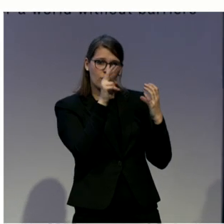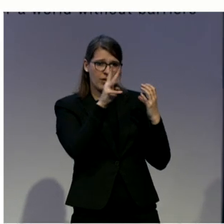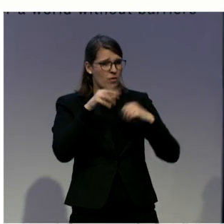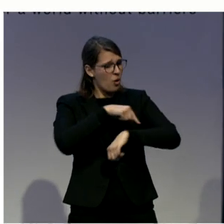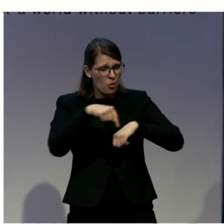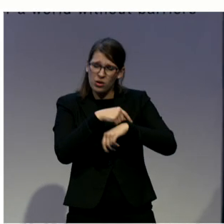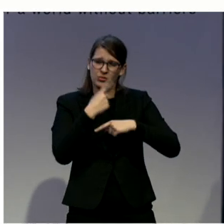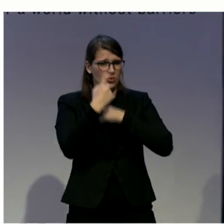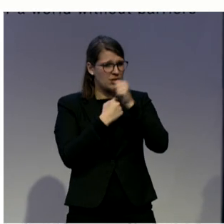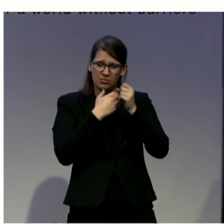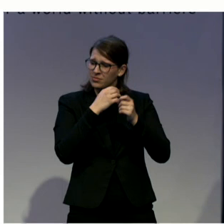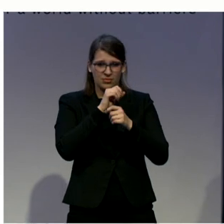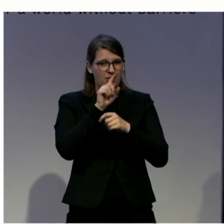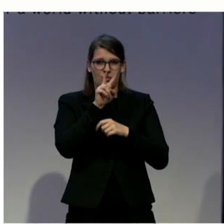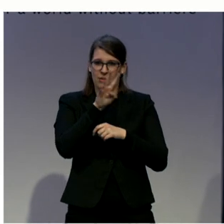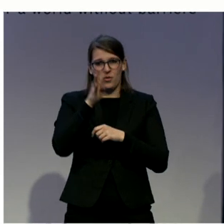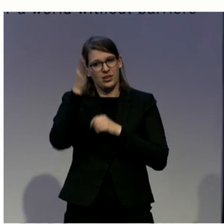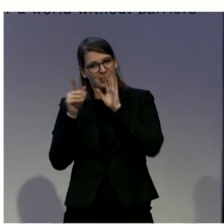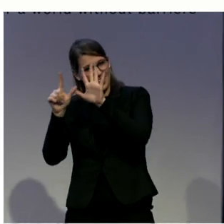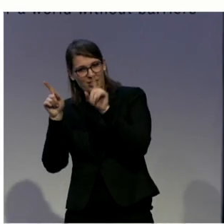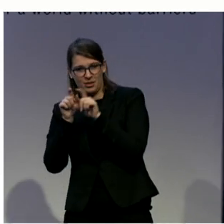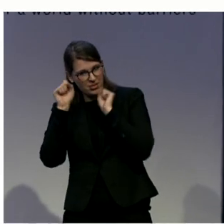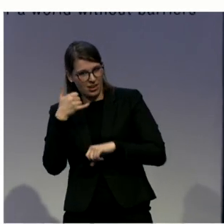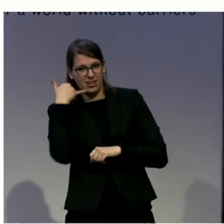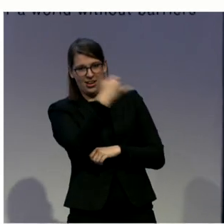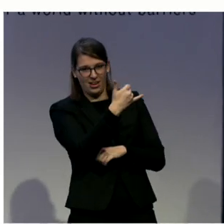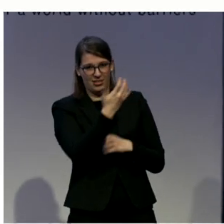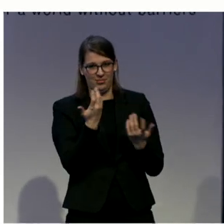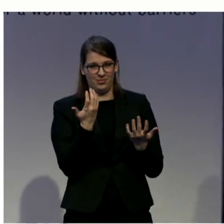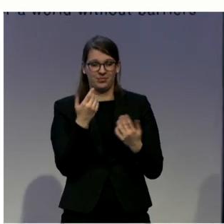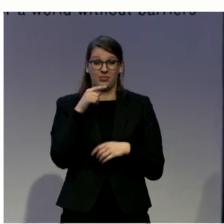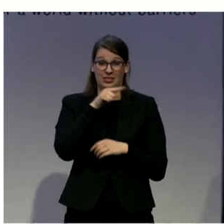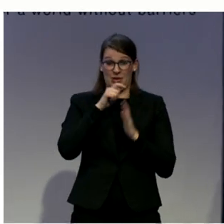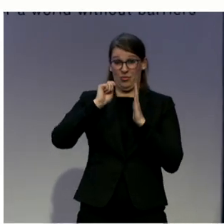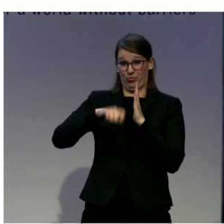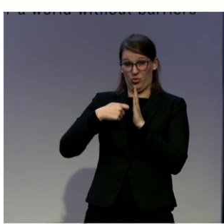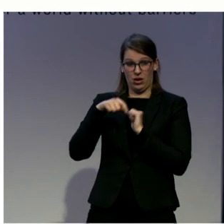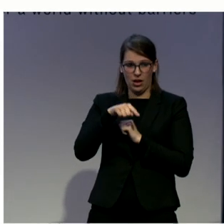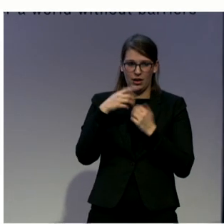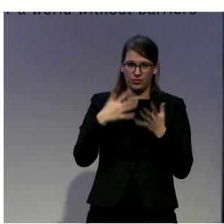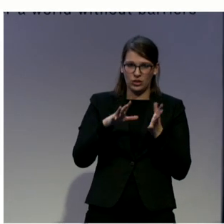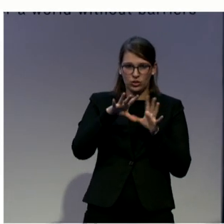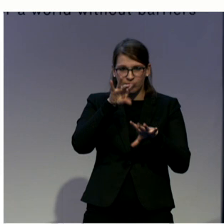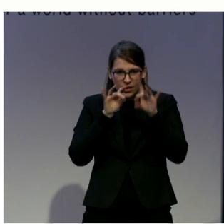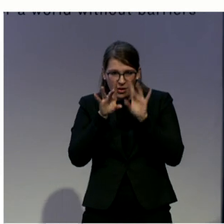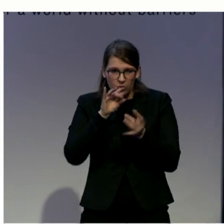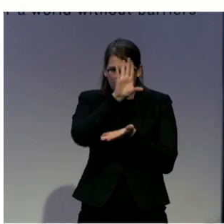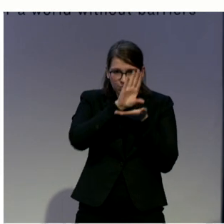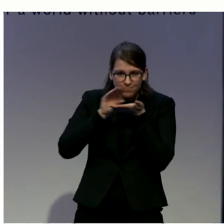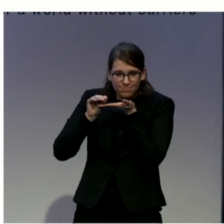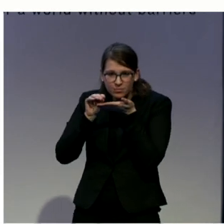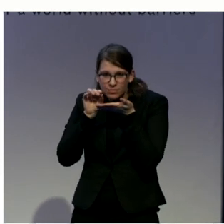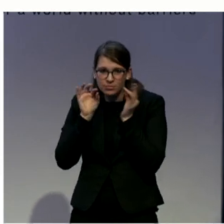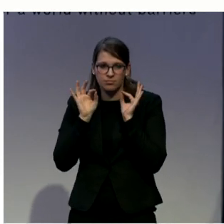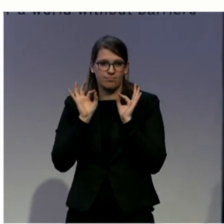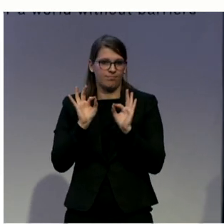The evaluation of this project has been absolutely fantastic. In fact, it was so good, it started to look like a sort of Soviet-style